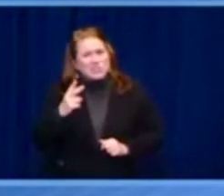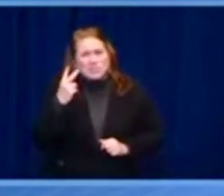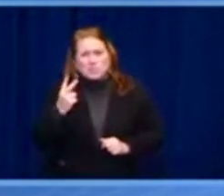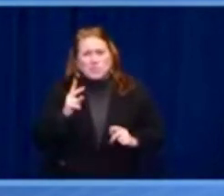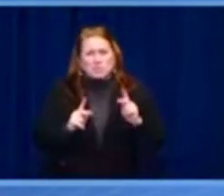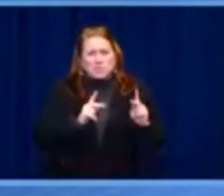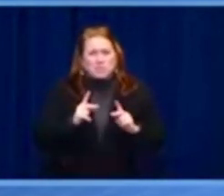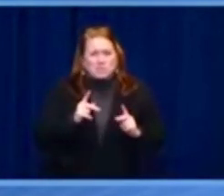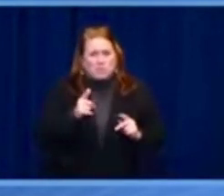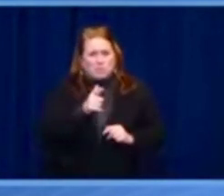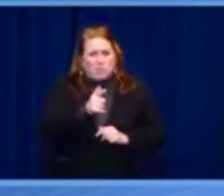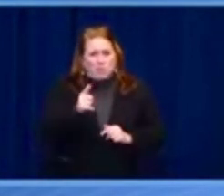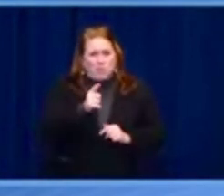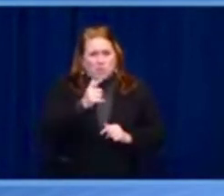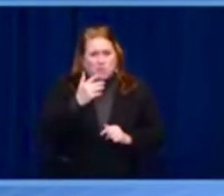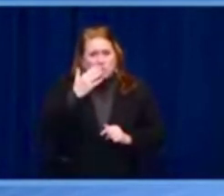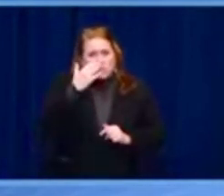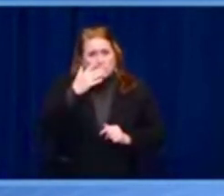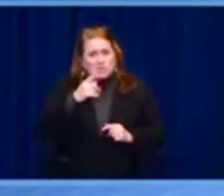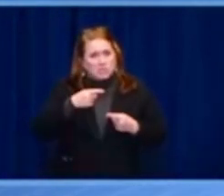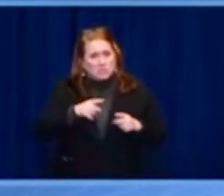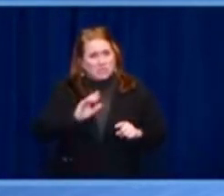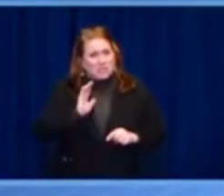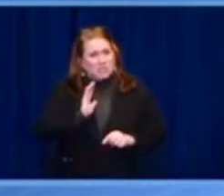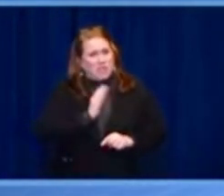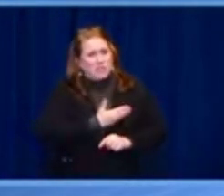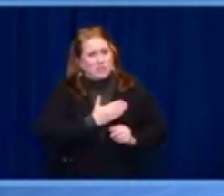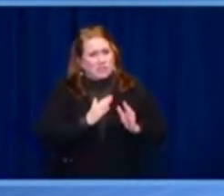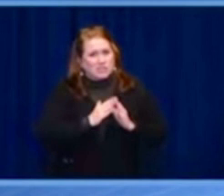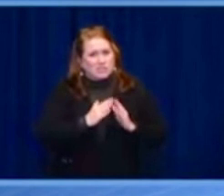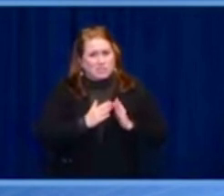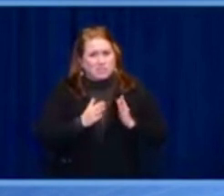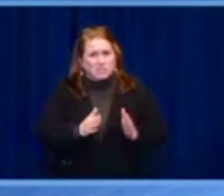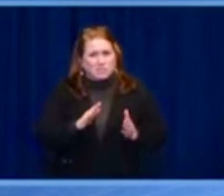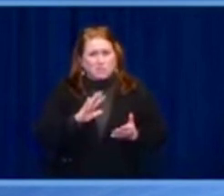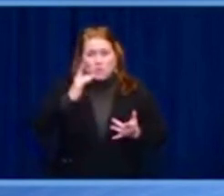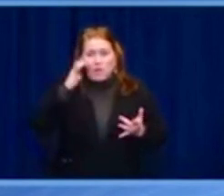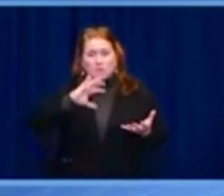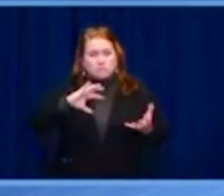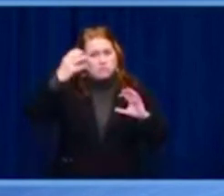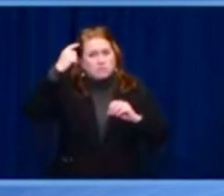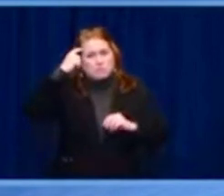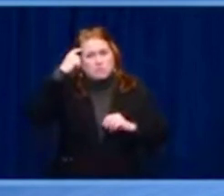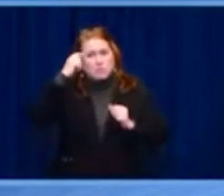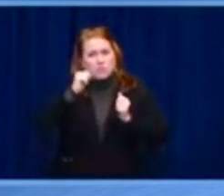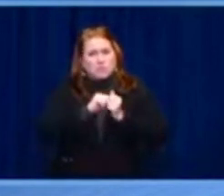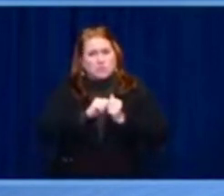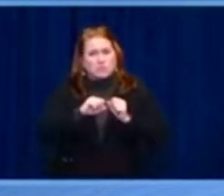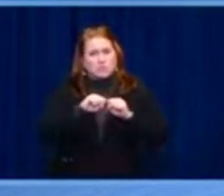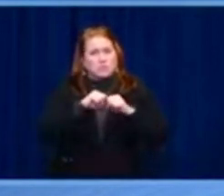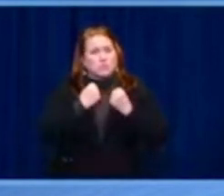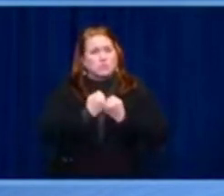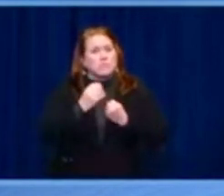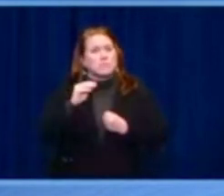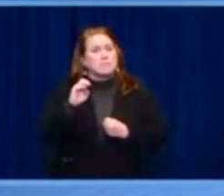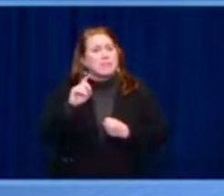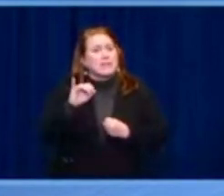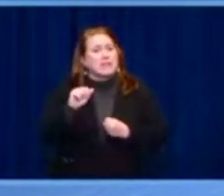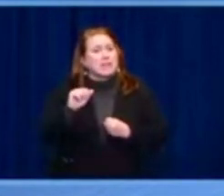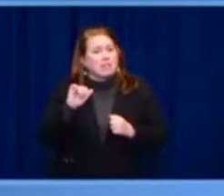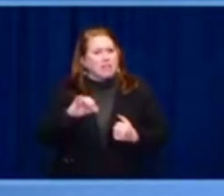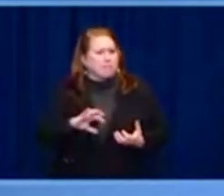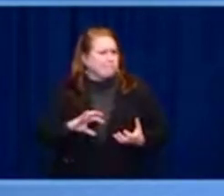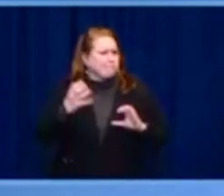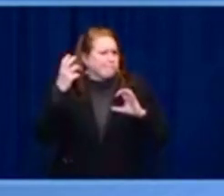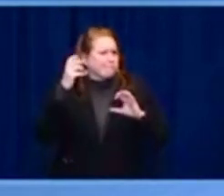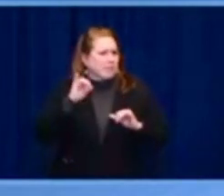are living in times of several crises. We cannot allow democracy to be the victim of this crisis